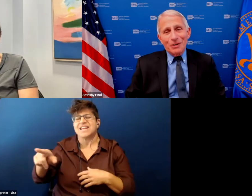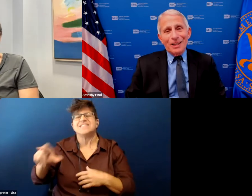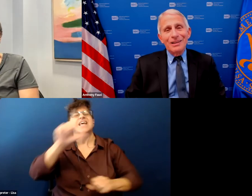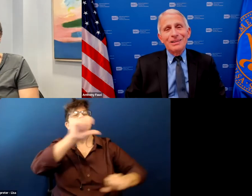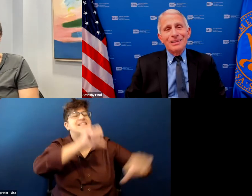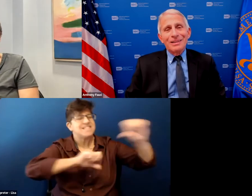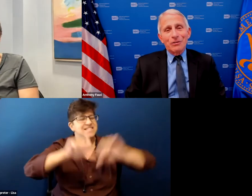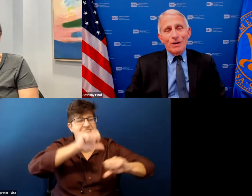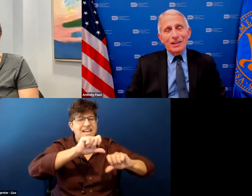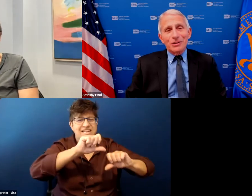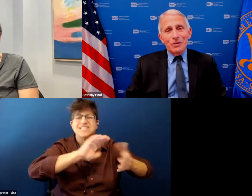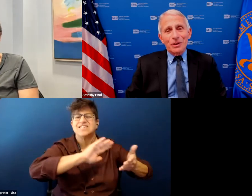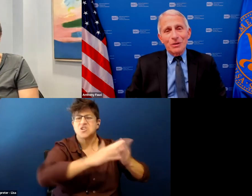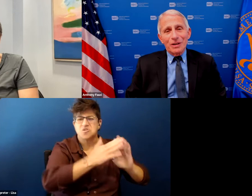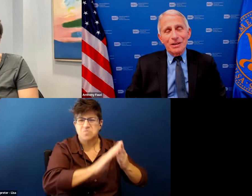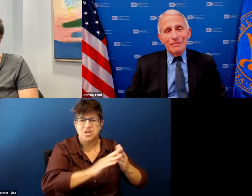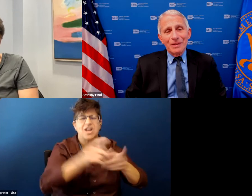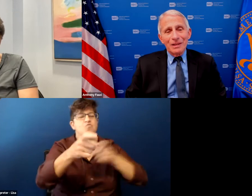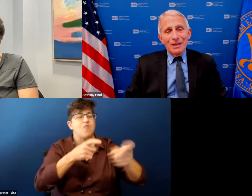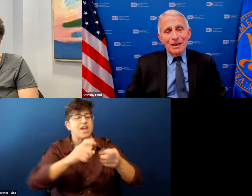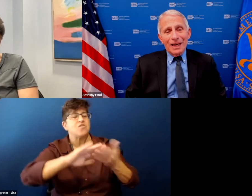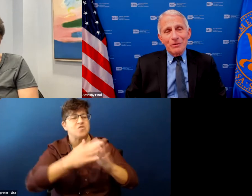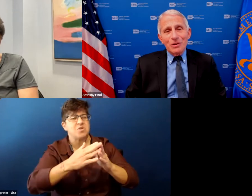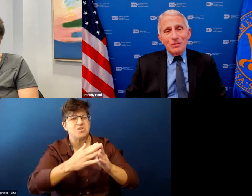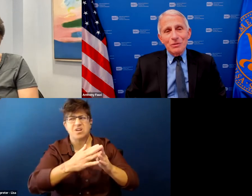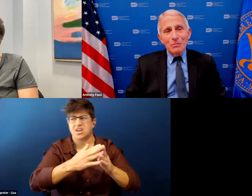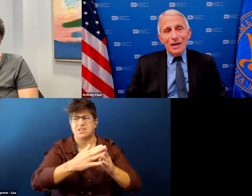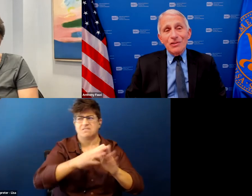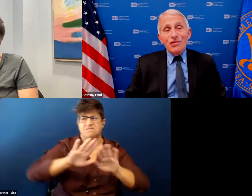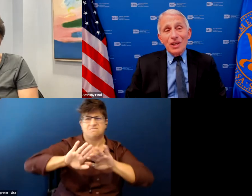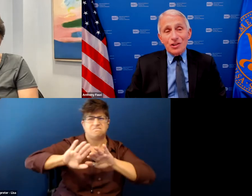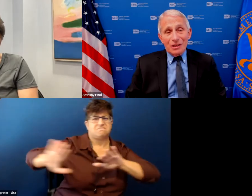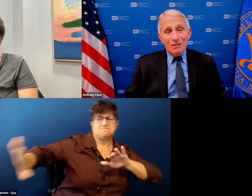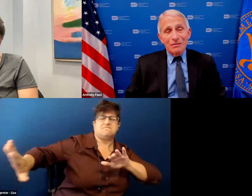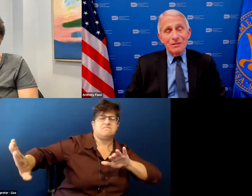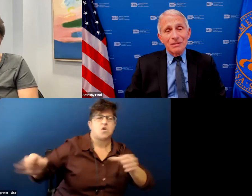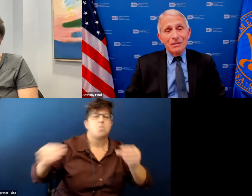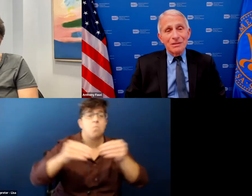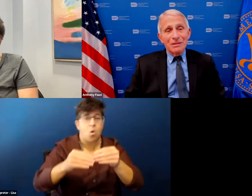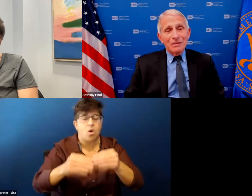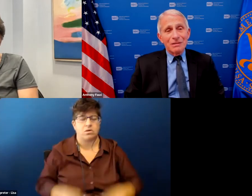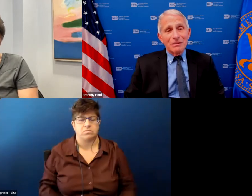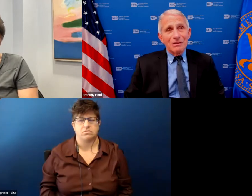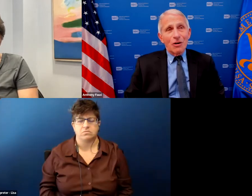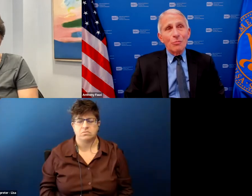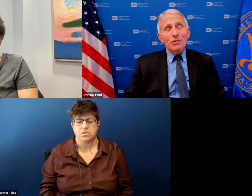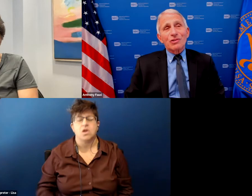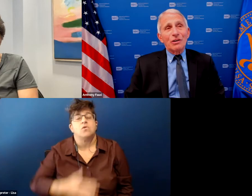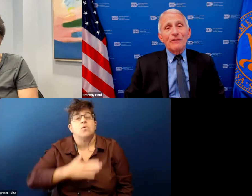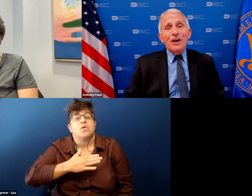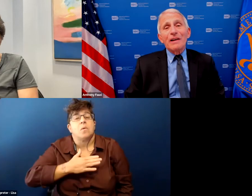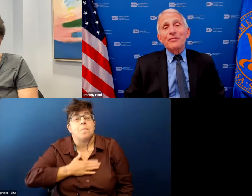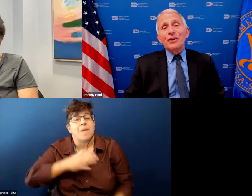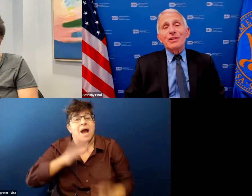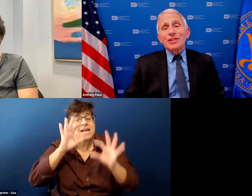community and the regulatory community and it was my decision almost